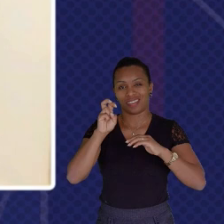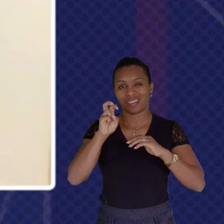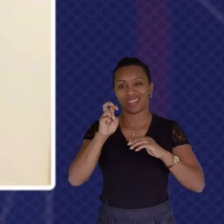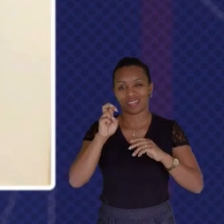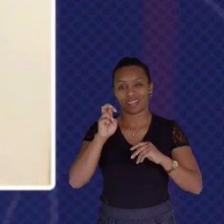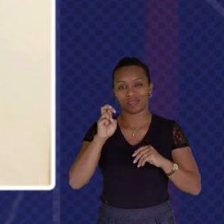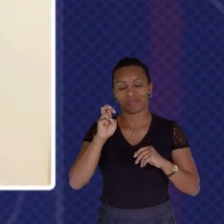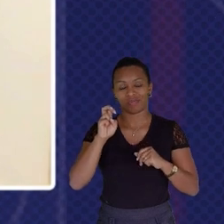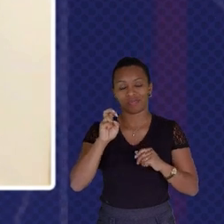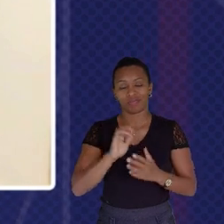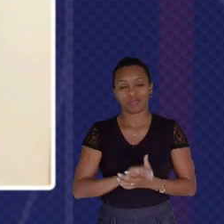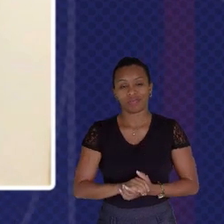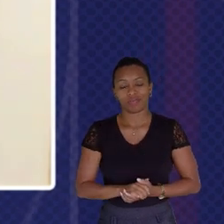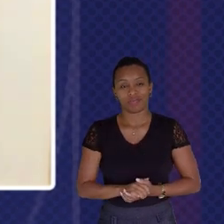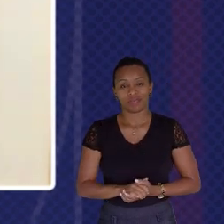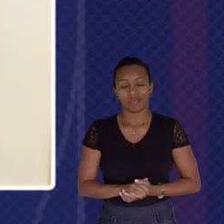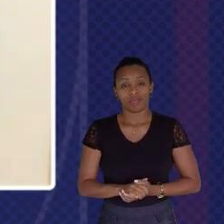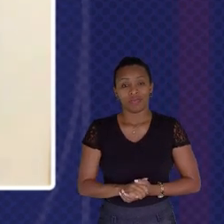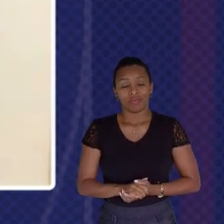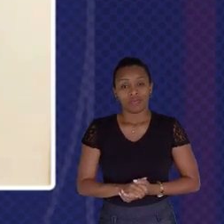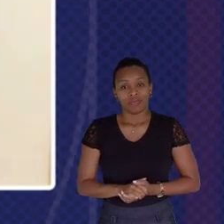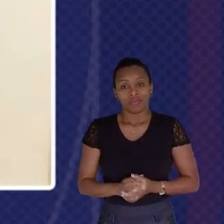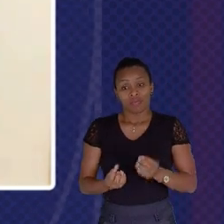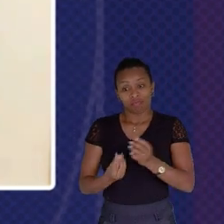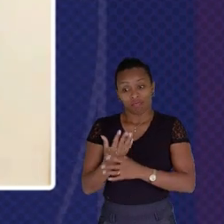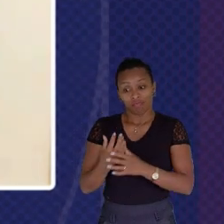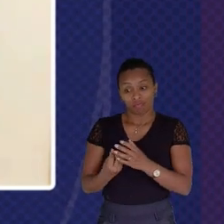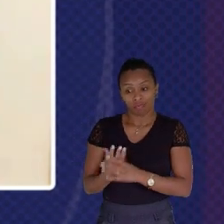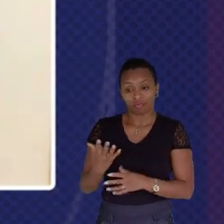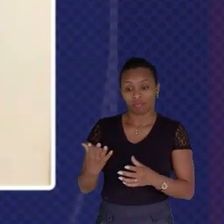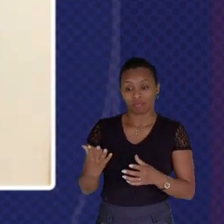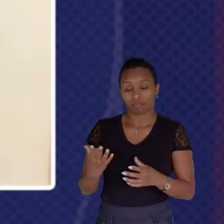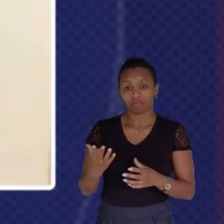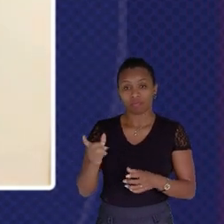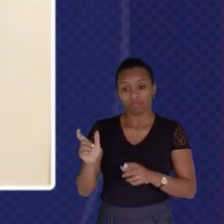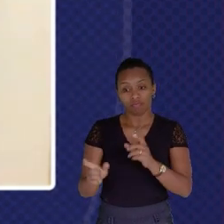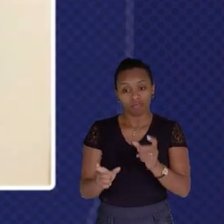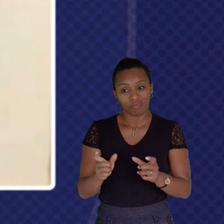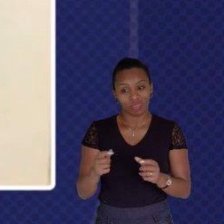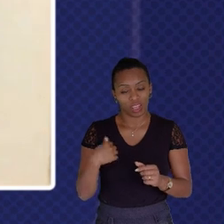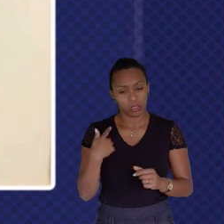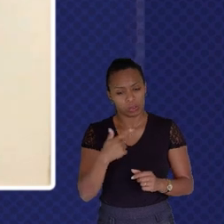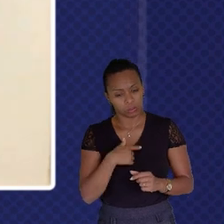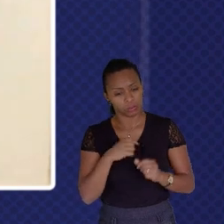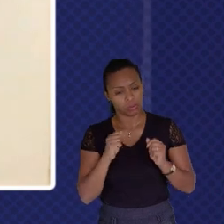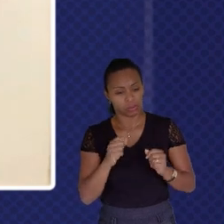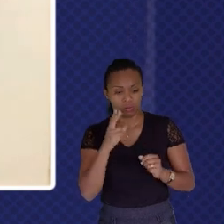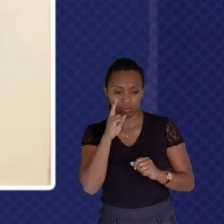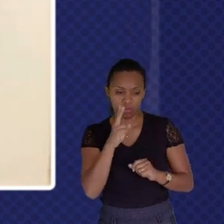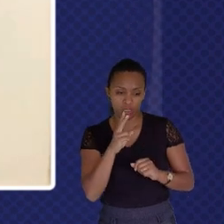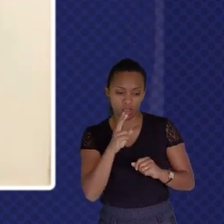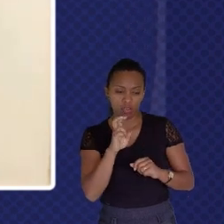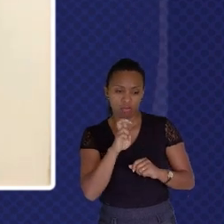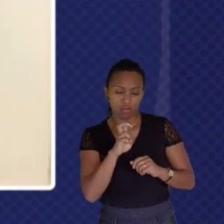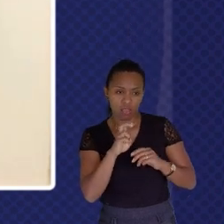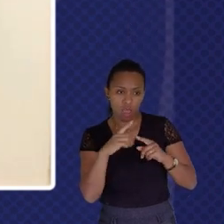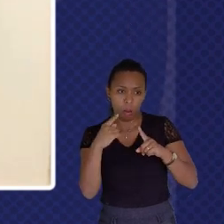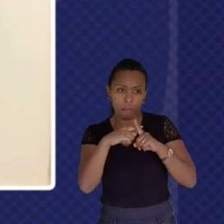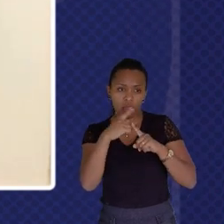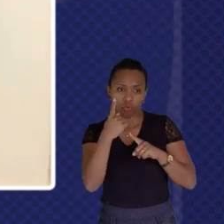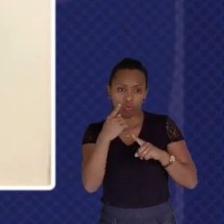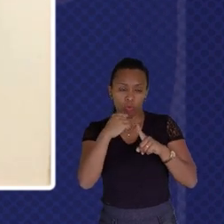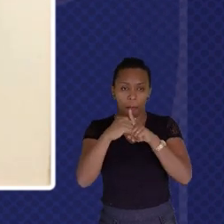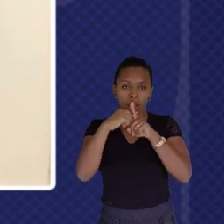Create A Situation Where We Can Rank Ourselves Five Plus One Plus Two Plus Three But I Think We Are